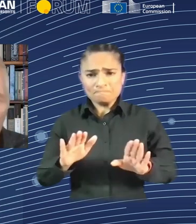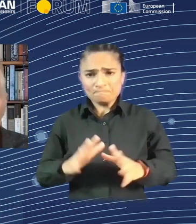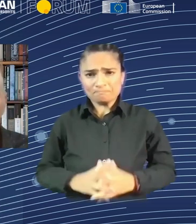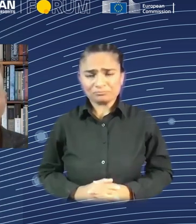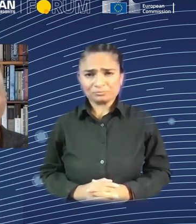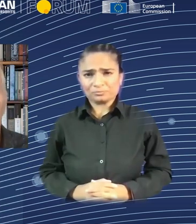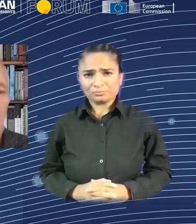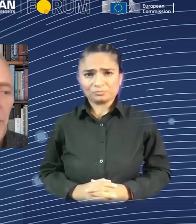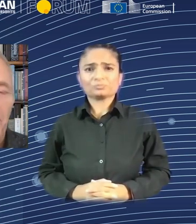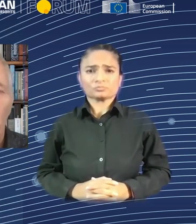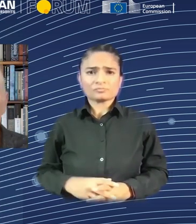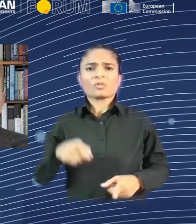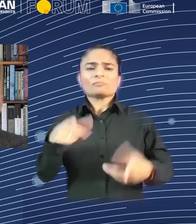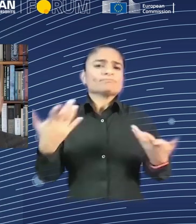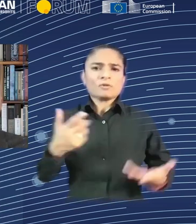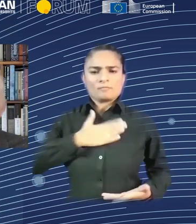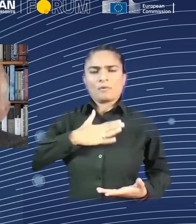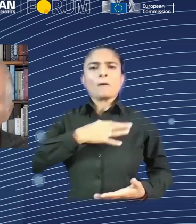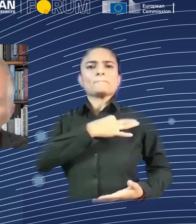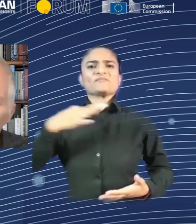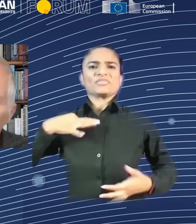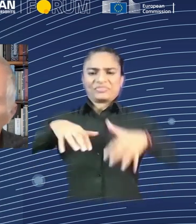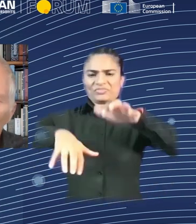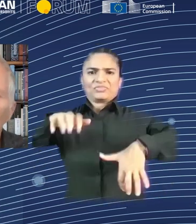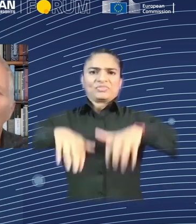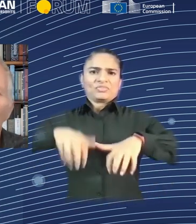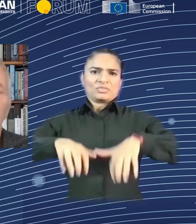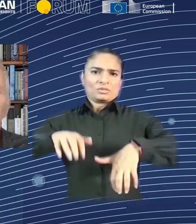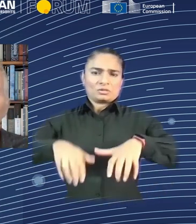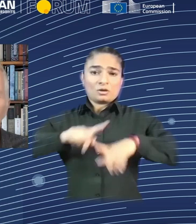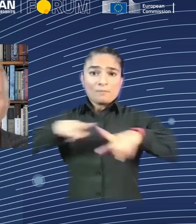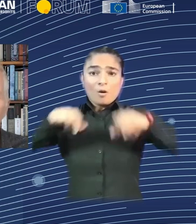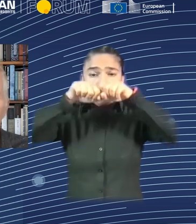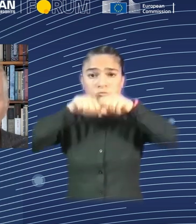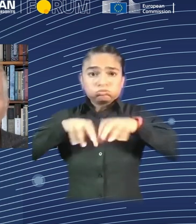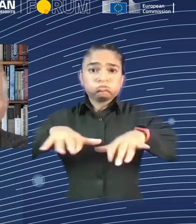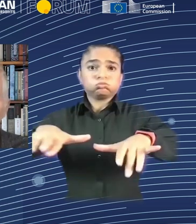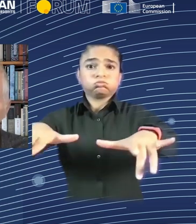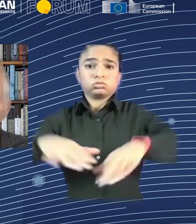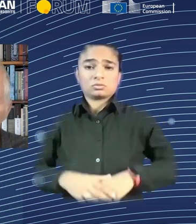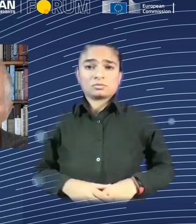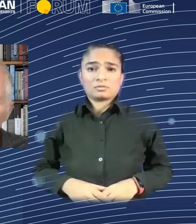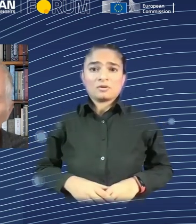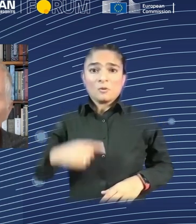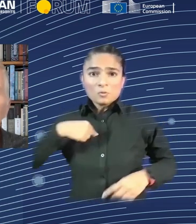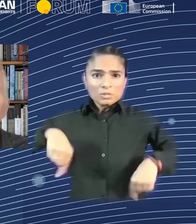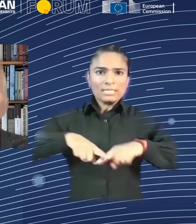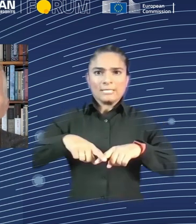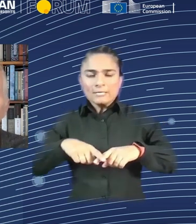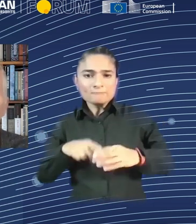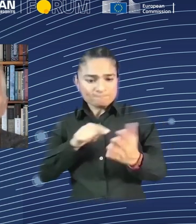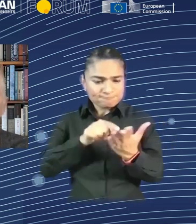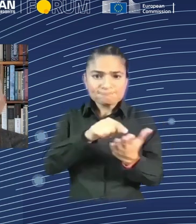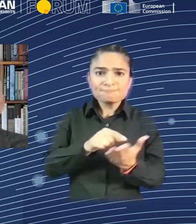And by the time we got to the smartphone, there were billions. And we're doing all kinds of things with these phones that we never